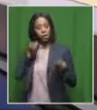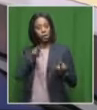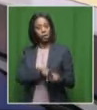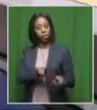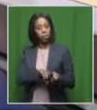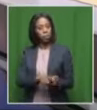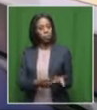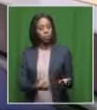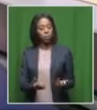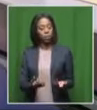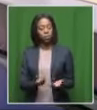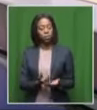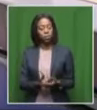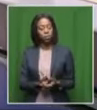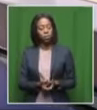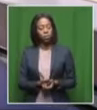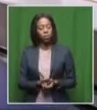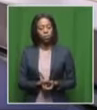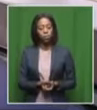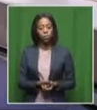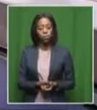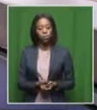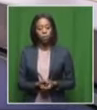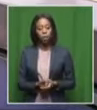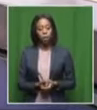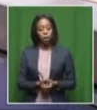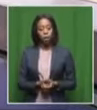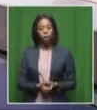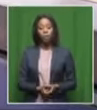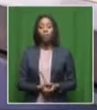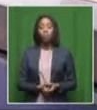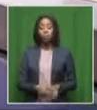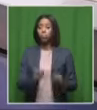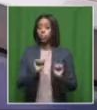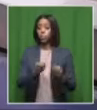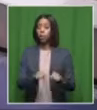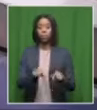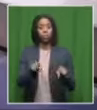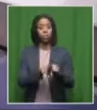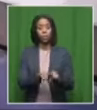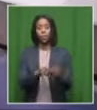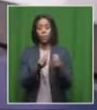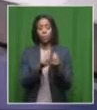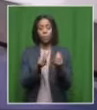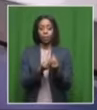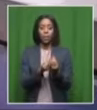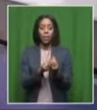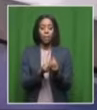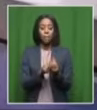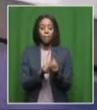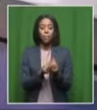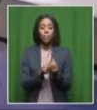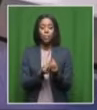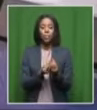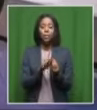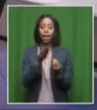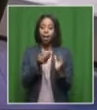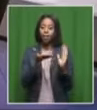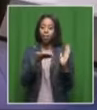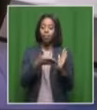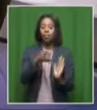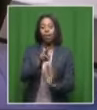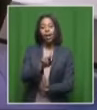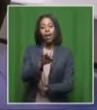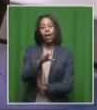similar sort of profile in that regard? Yes, it is the same thing. It contains nicotine,